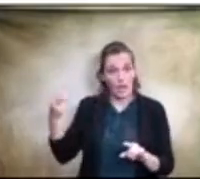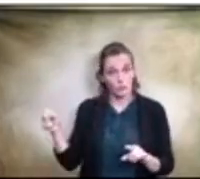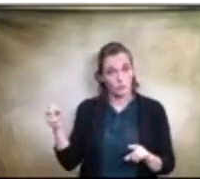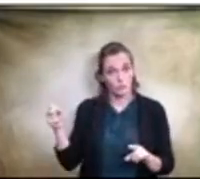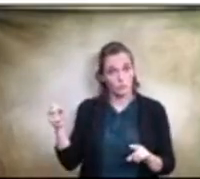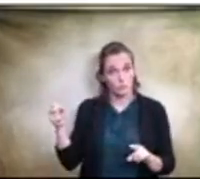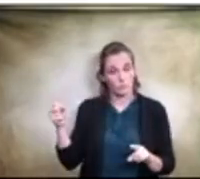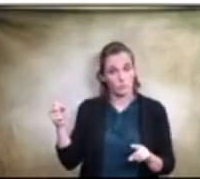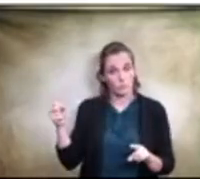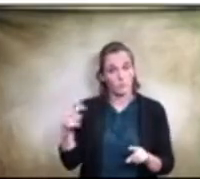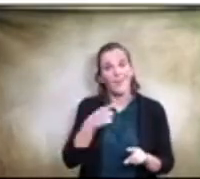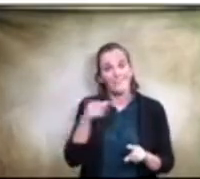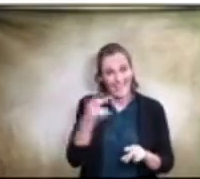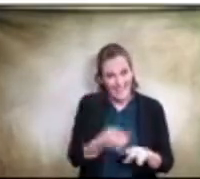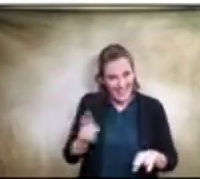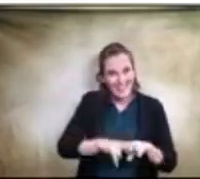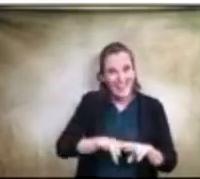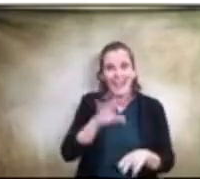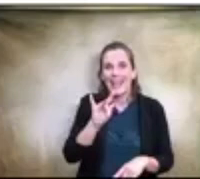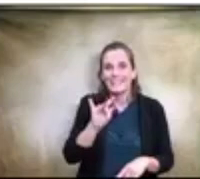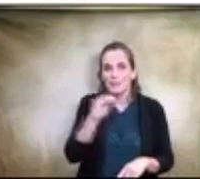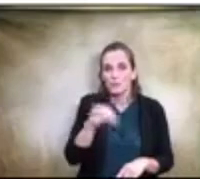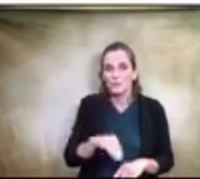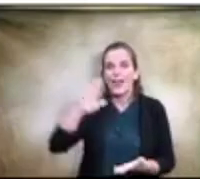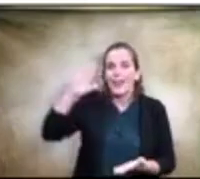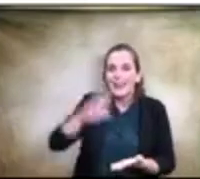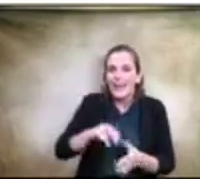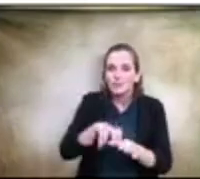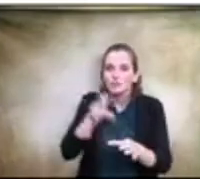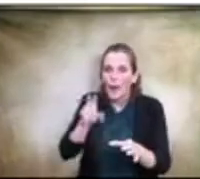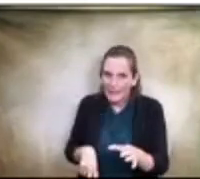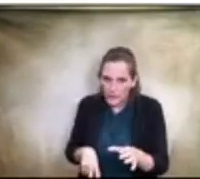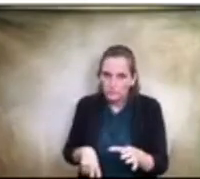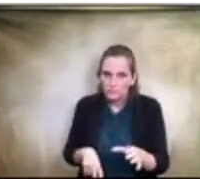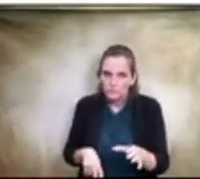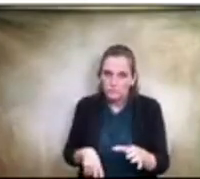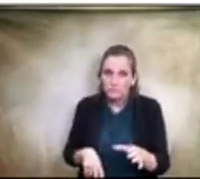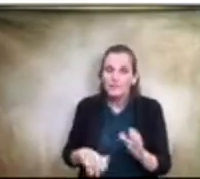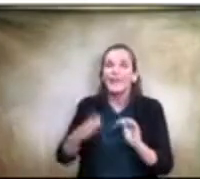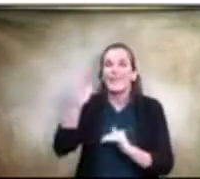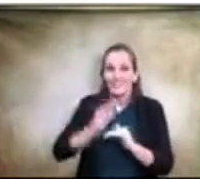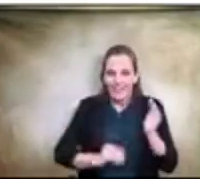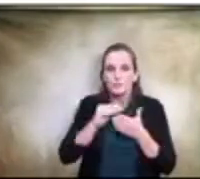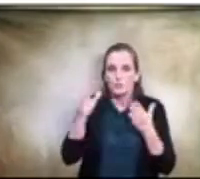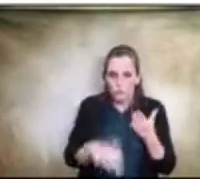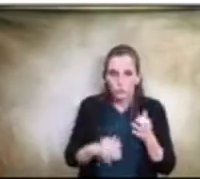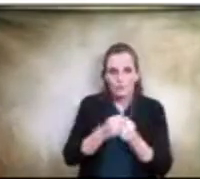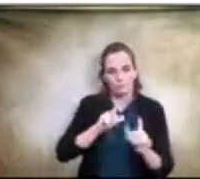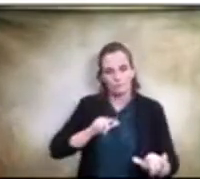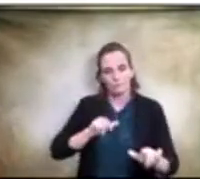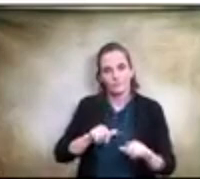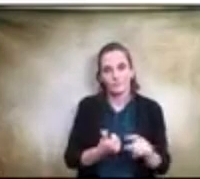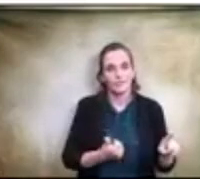an increase of 18% less dropouts at 10th grade than did scholars who attended traditional six to eight